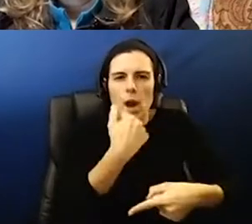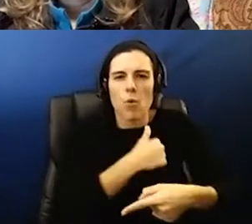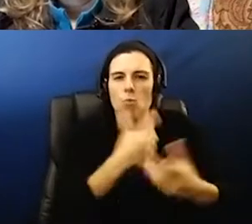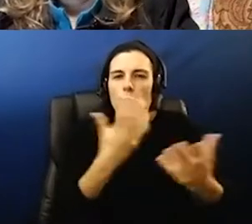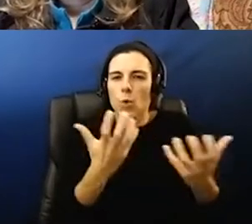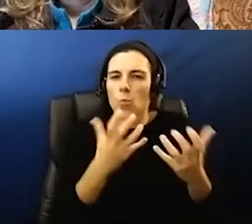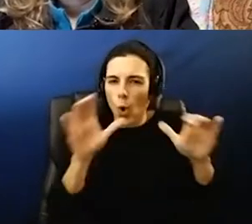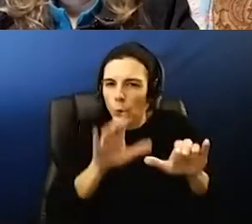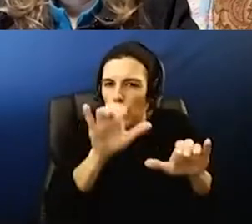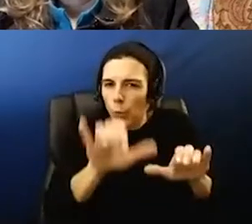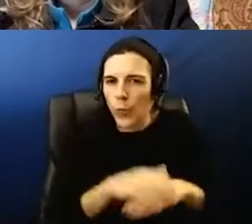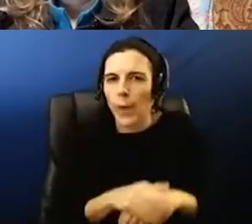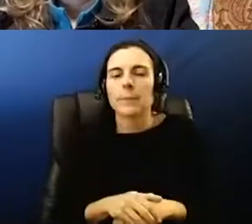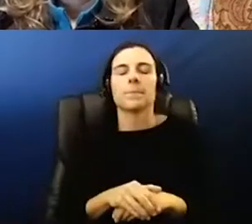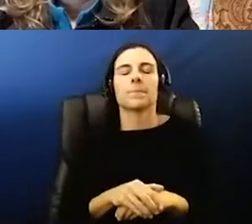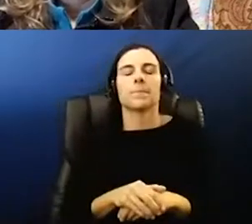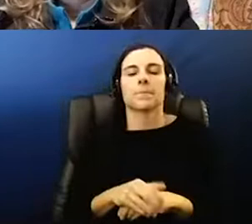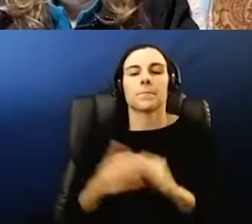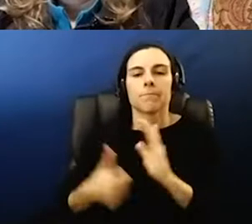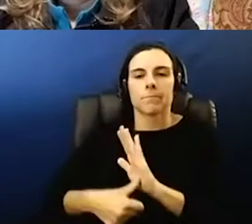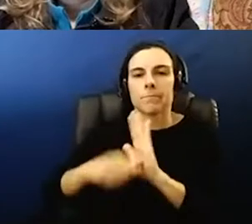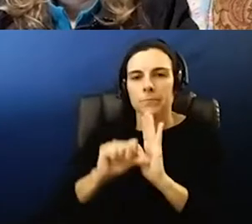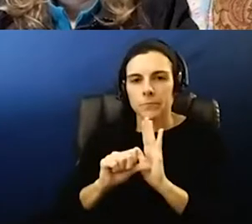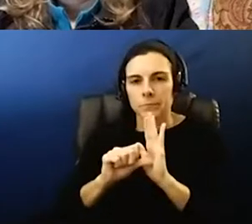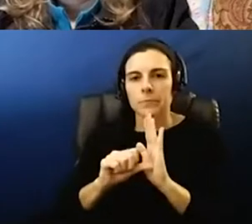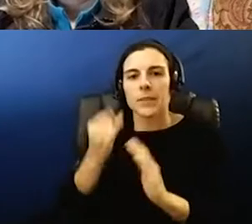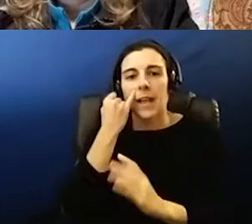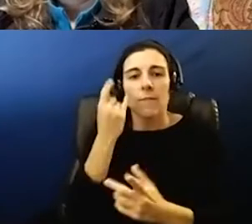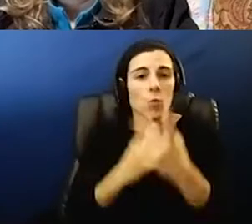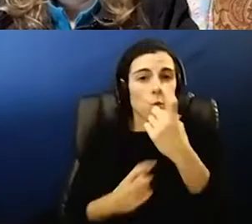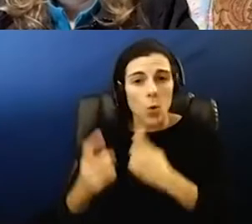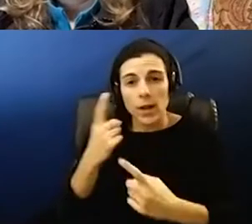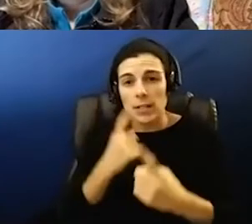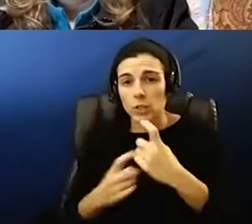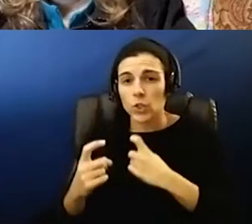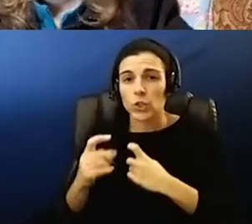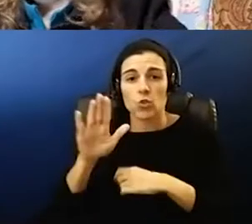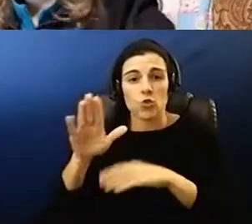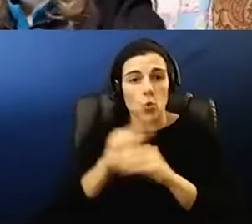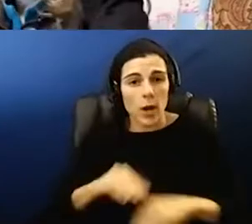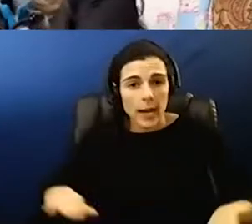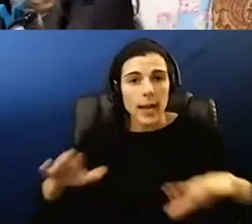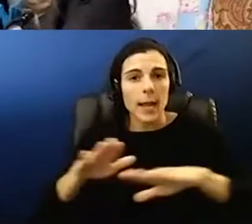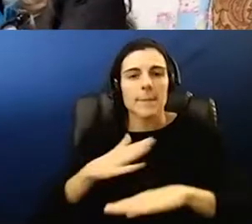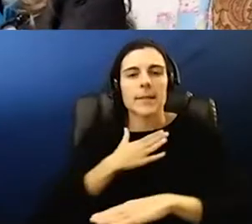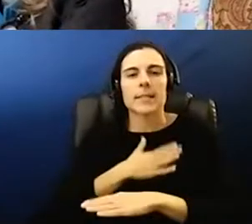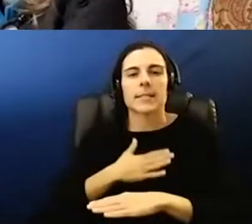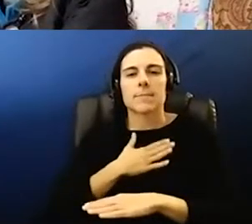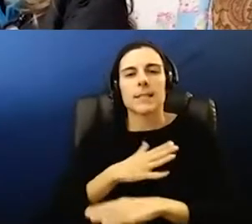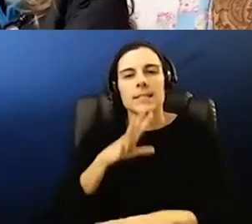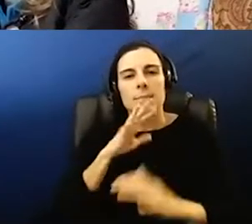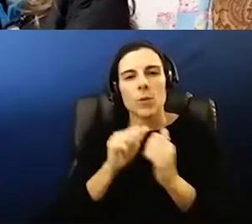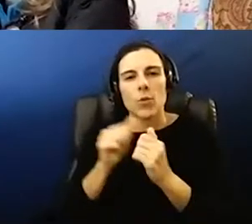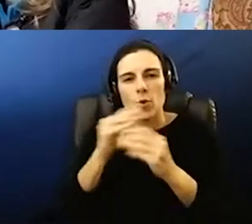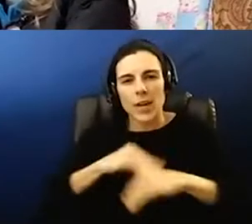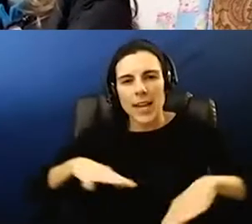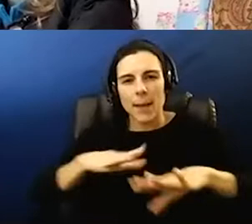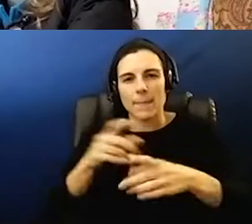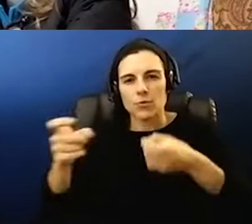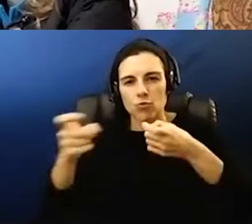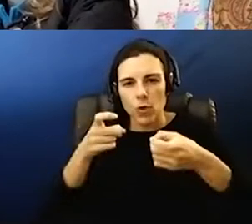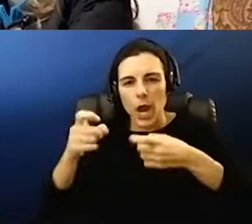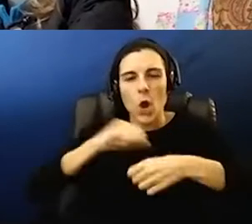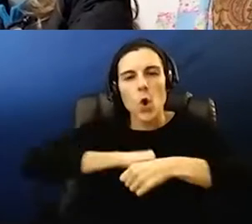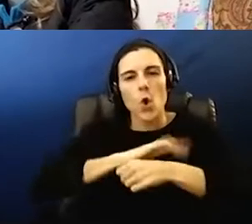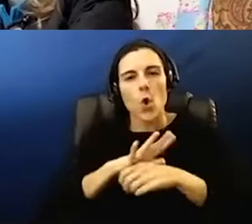and just to reiterate what we said before if you have questions on your campus please speak to your uh campus administration you have a coveted